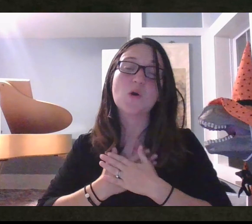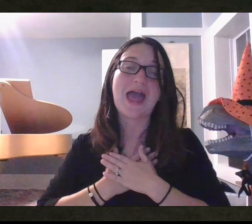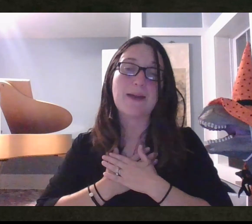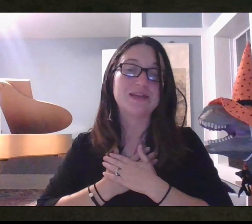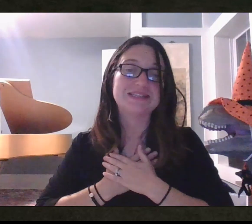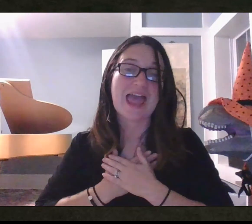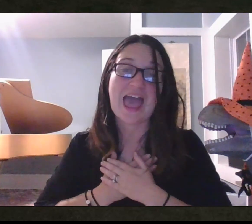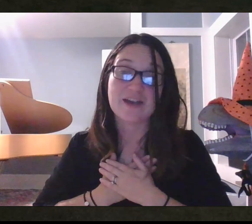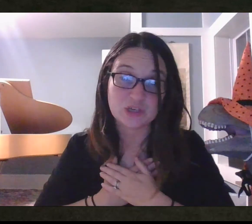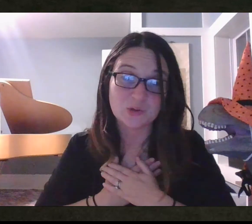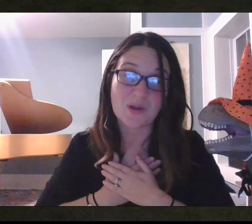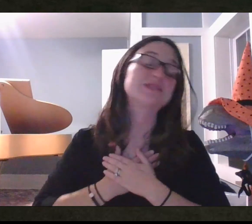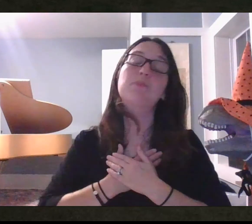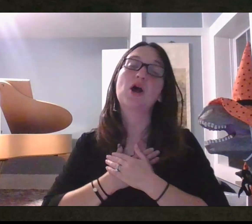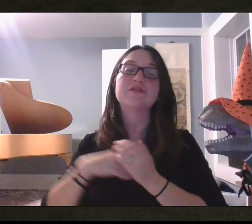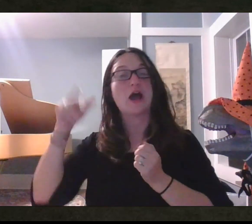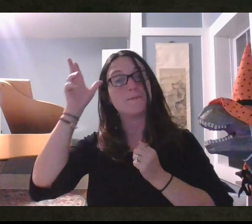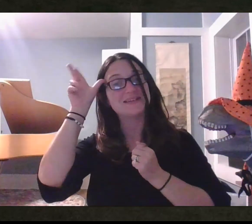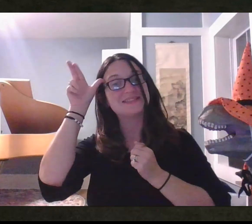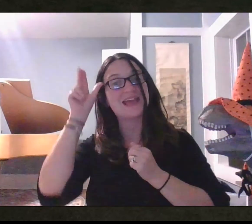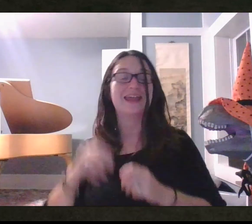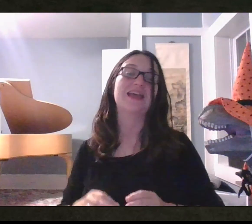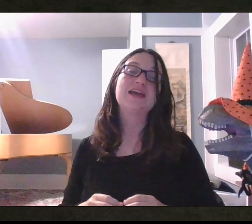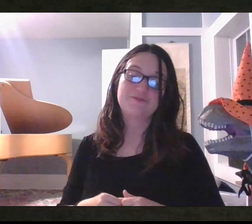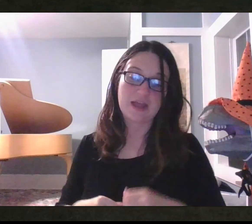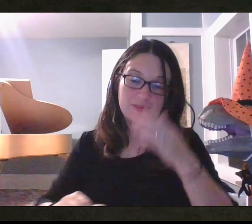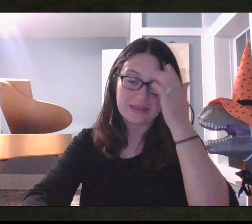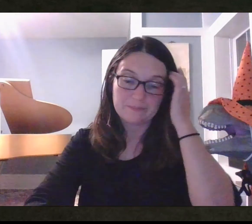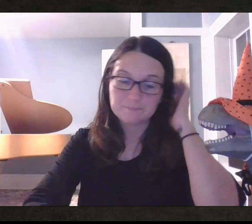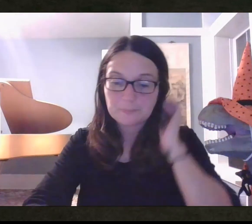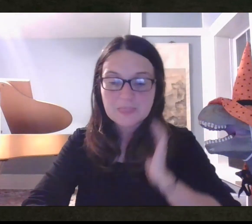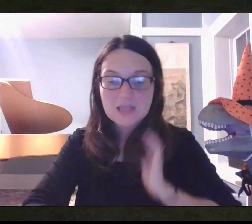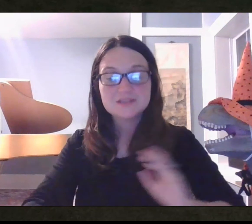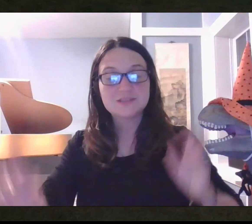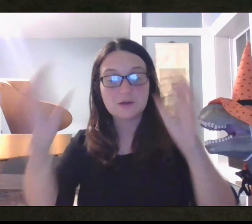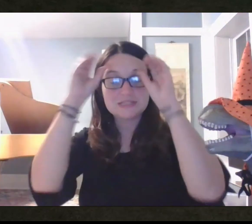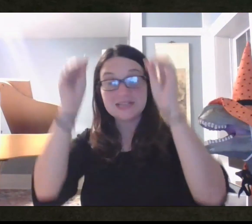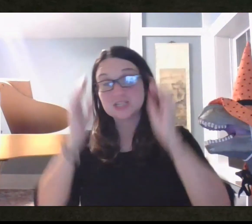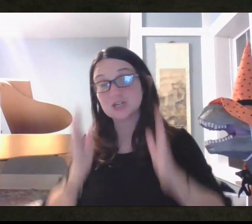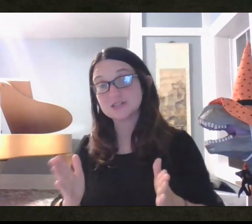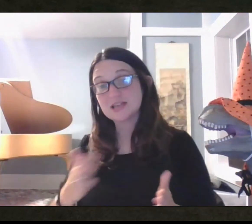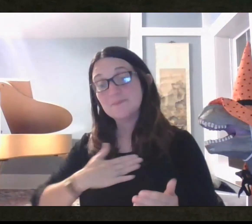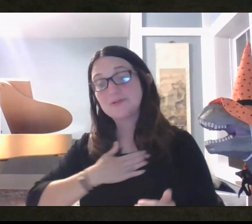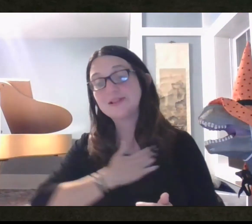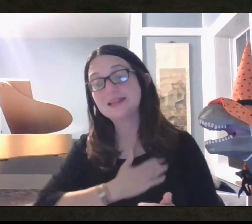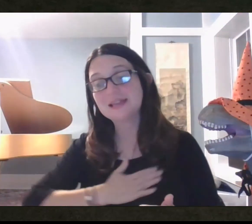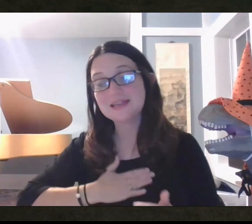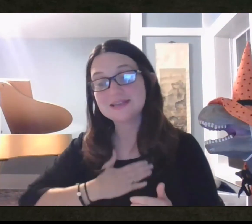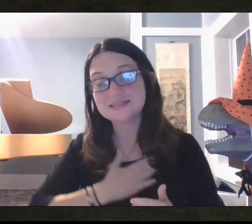are so happy to have you as part of our Mustang family. So, teachers,